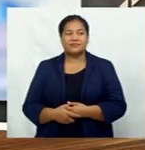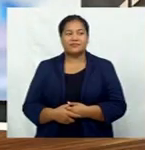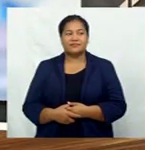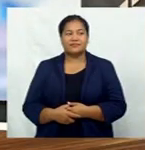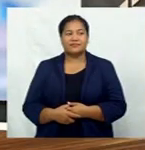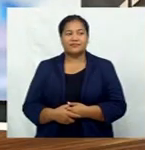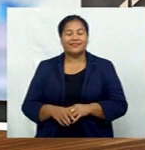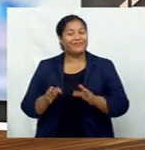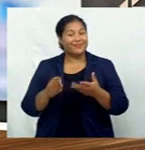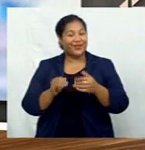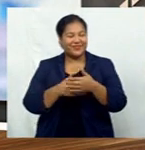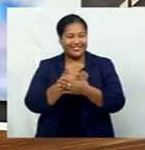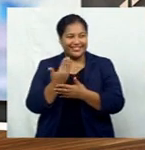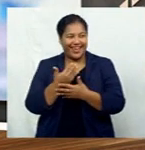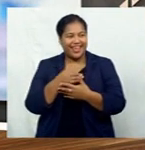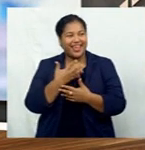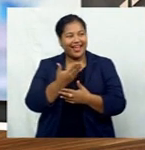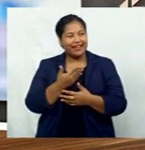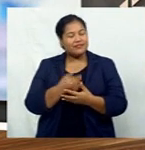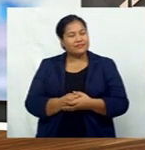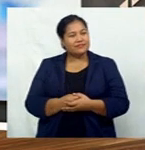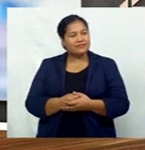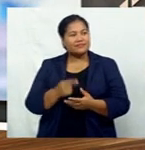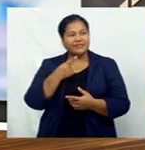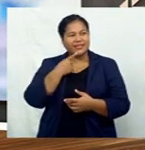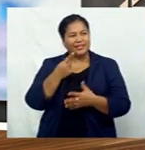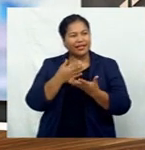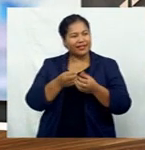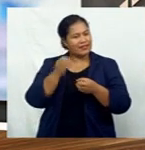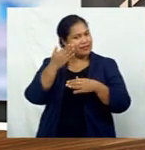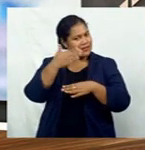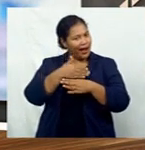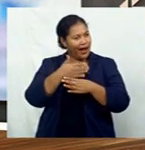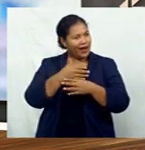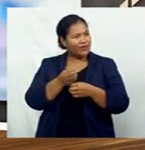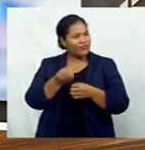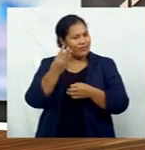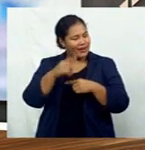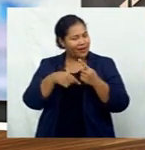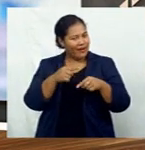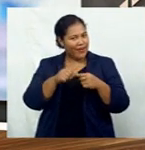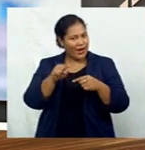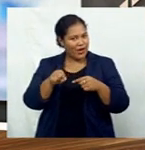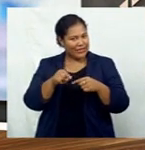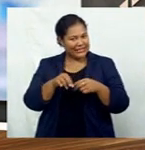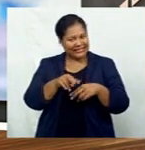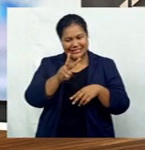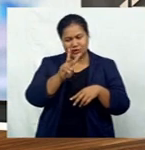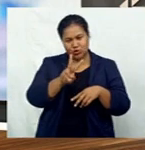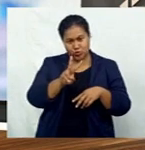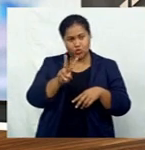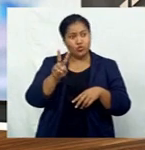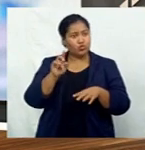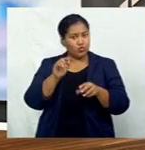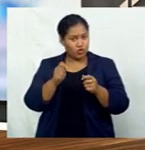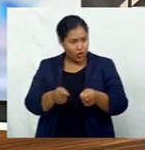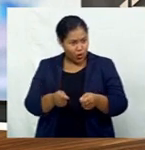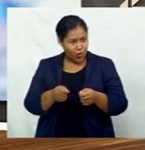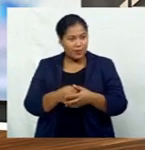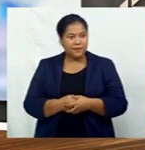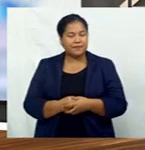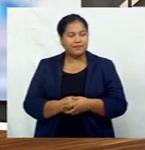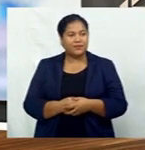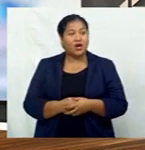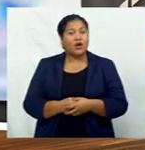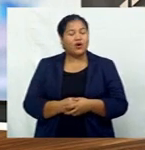In play of the day, Voizak says he had a night to forget after gifting Udinese two goals, leaving Juventus with a two-all